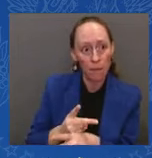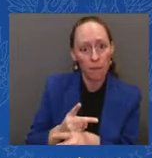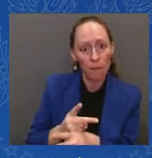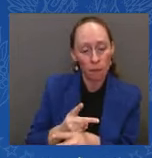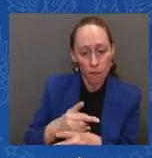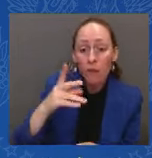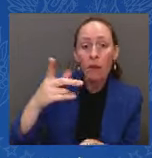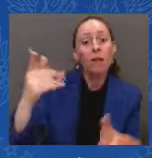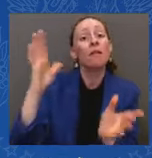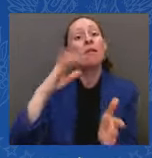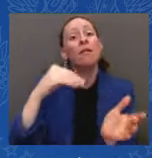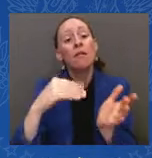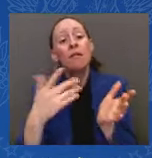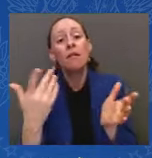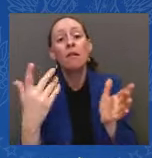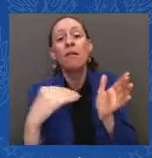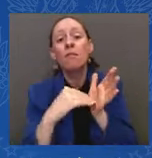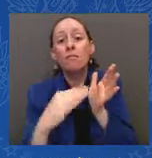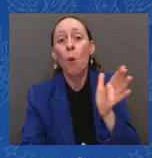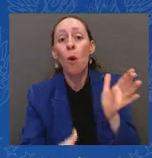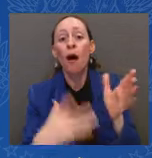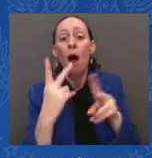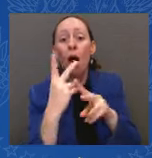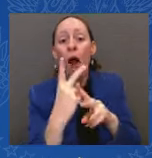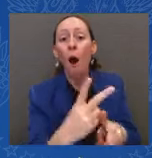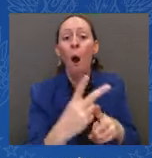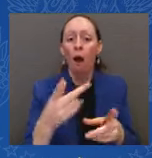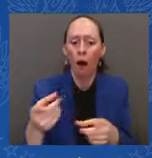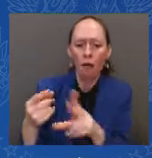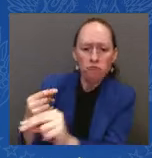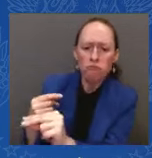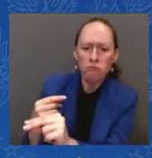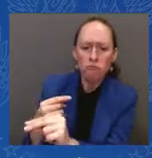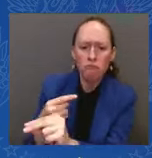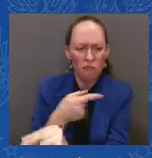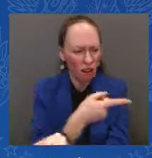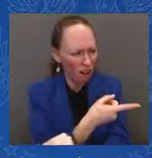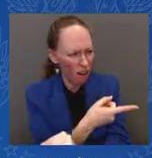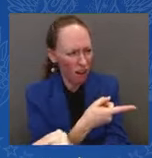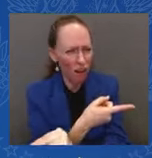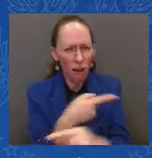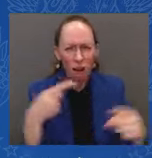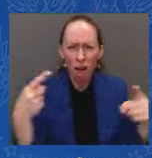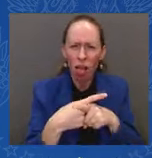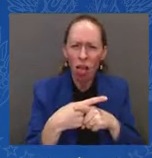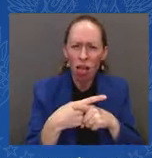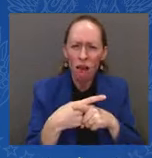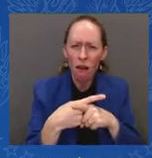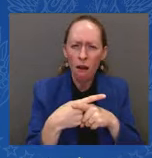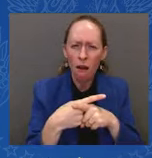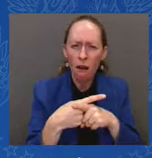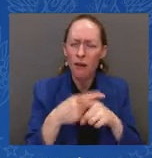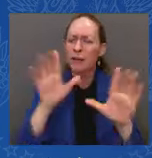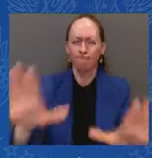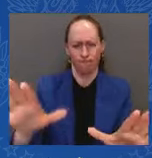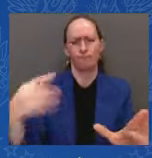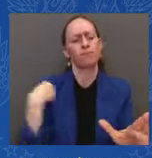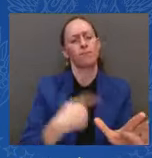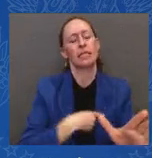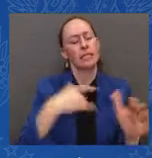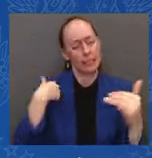continue to use every tool that I are responsible to help ease the burden of student debt so more Americans can be free to